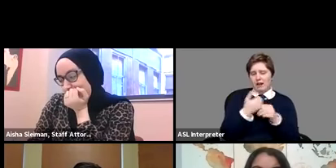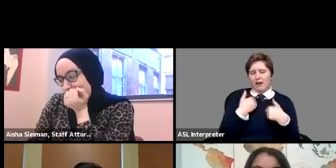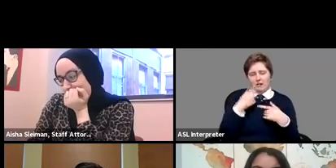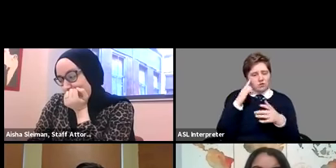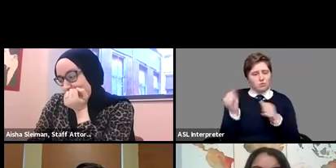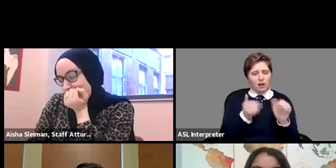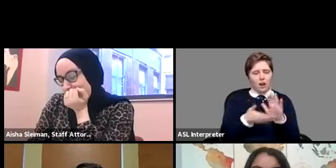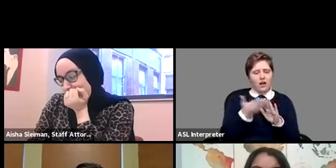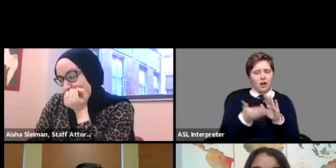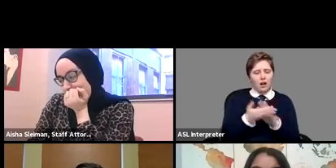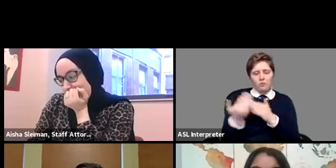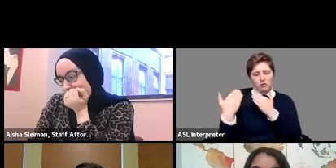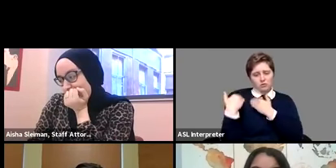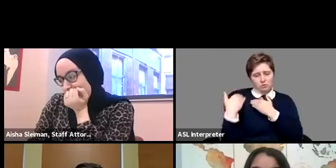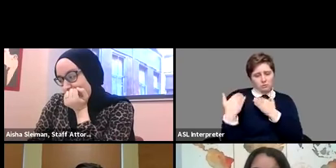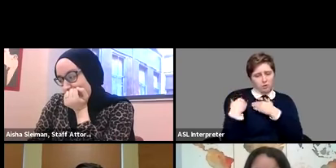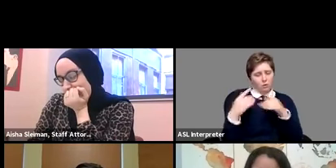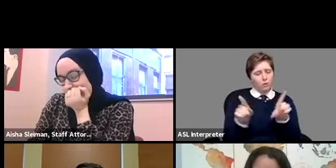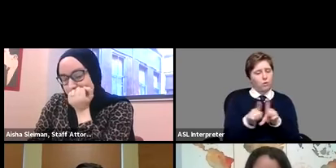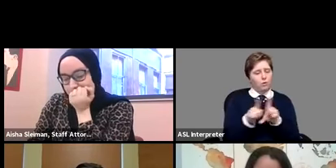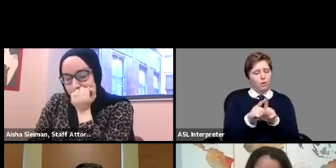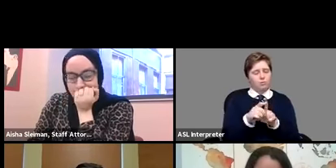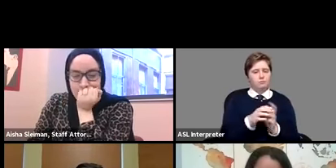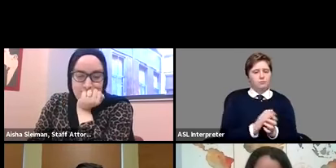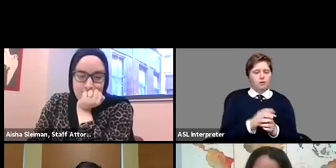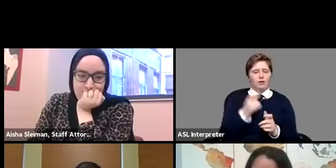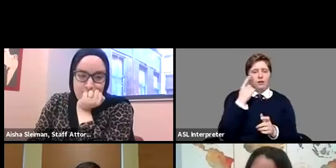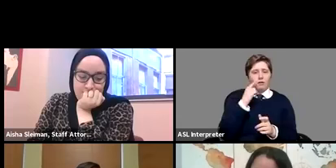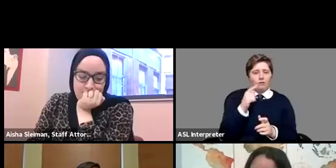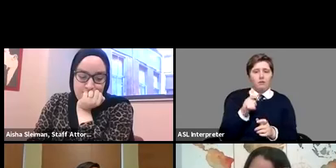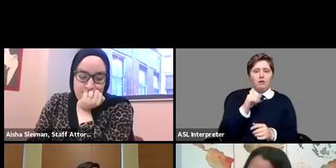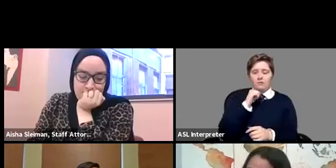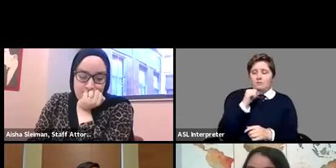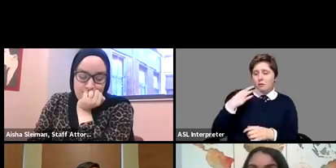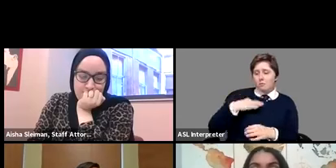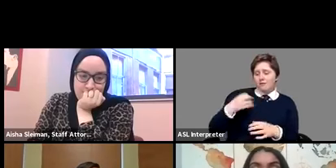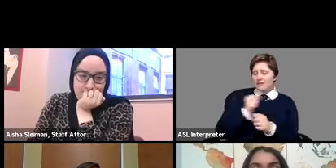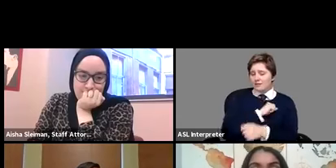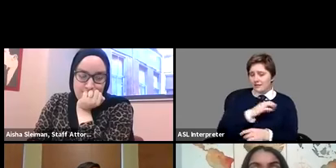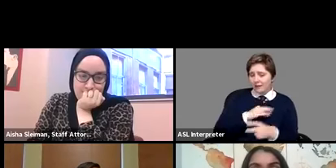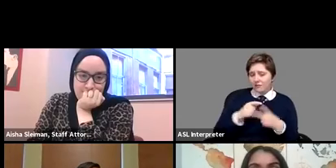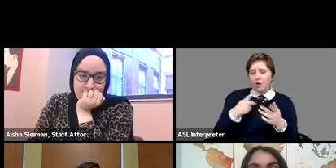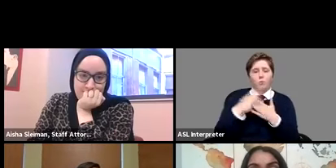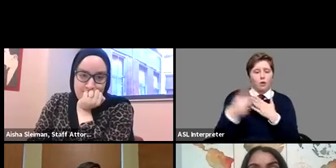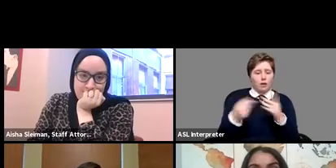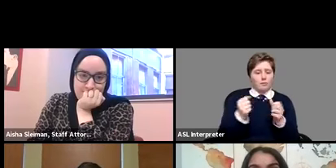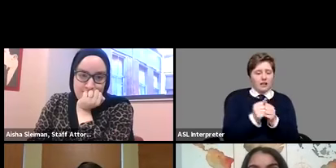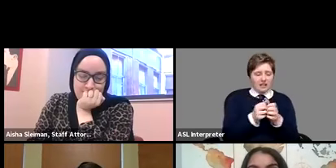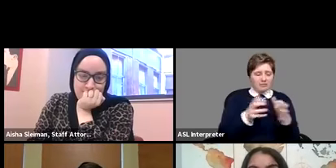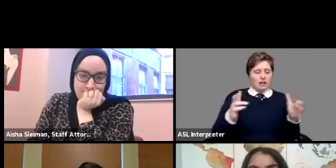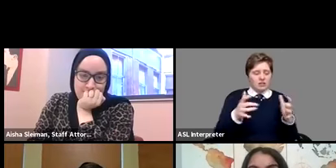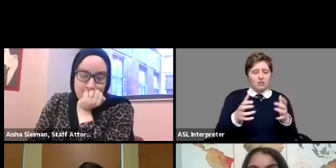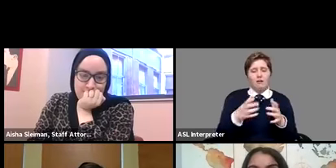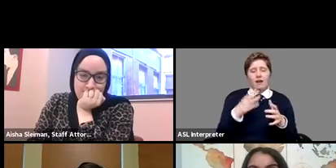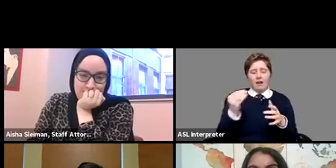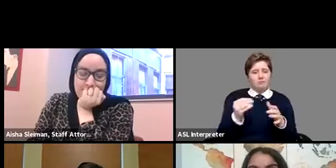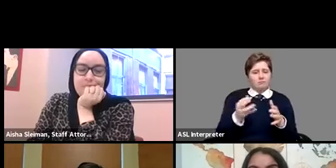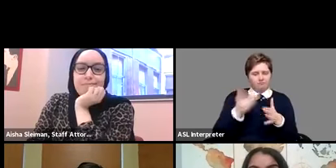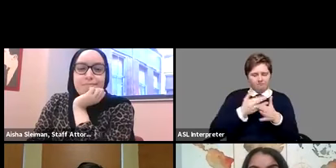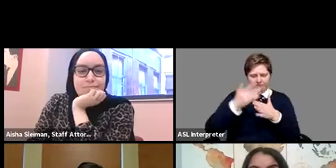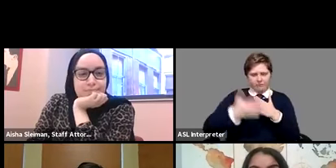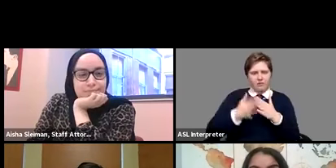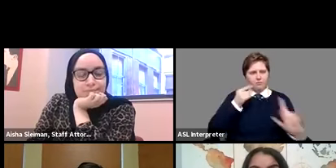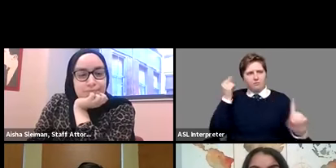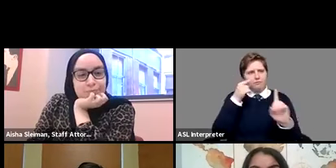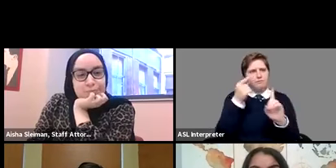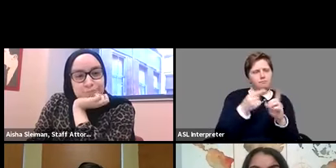operational responsibility for note as a nonprofit staff programs expansion and execution of its mission